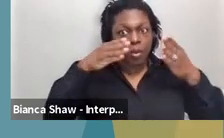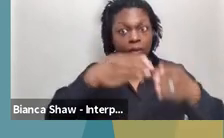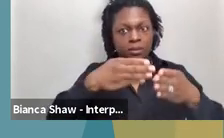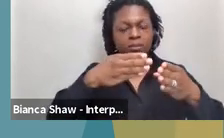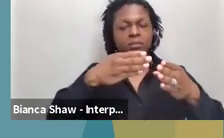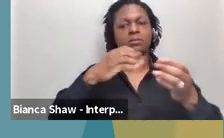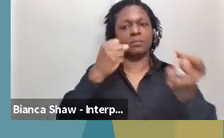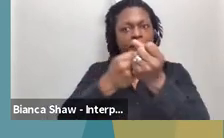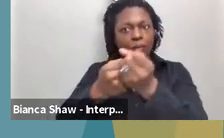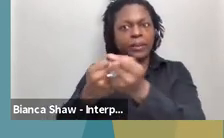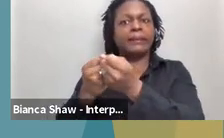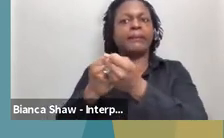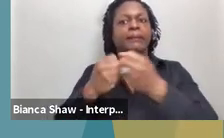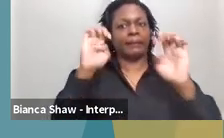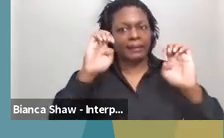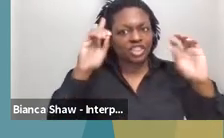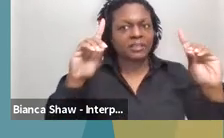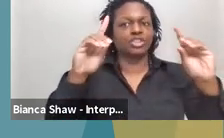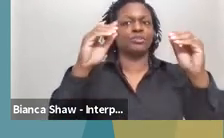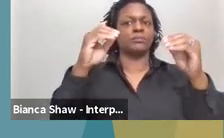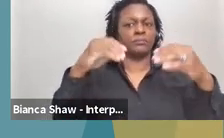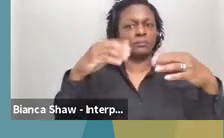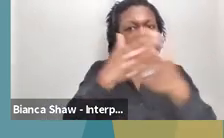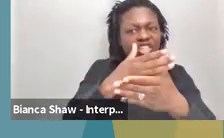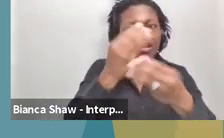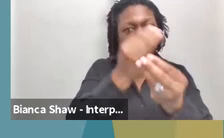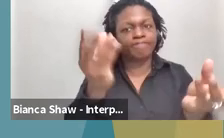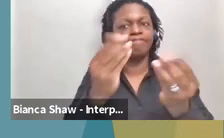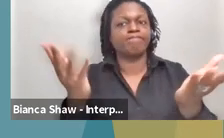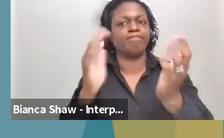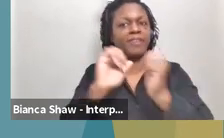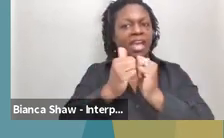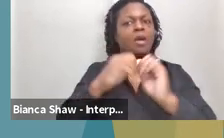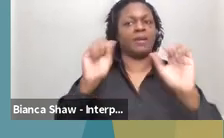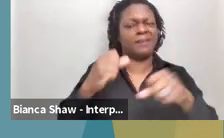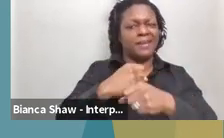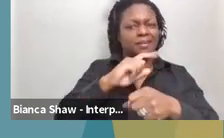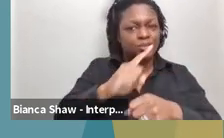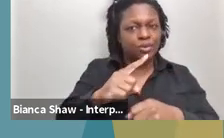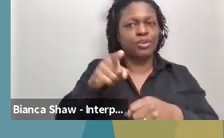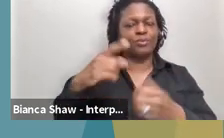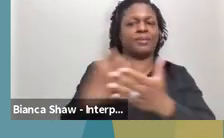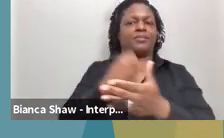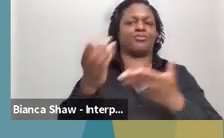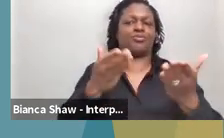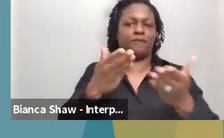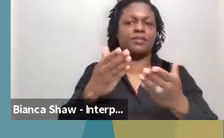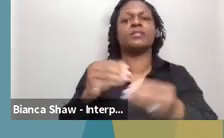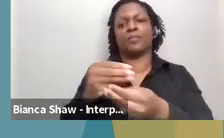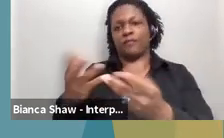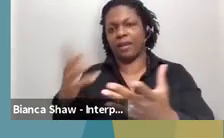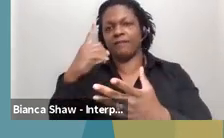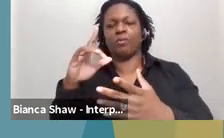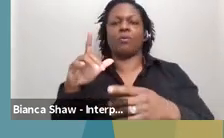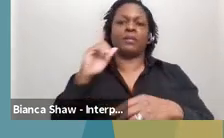supporting, um, and educating, uh, systems on how to, uh, ensure that the services provided for deaf, deaf, blind, and